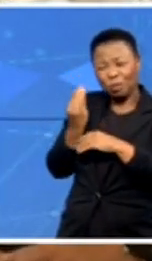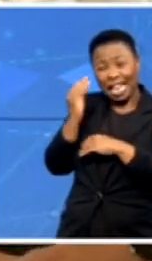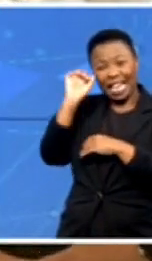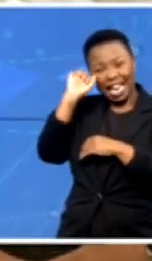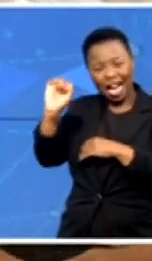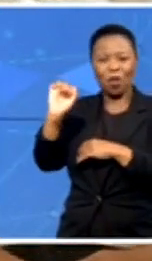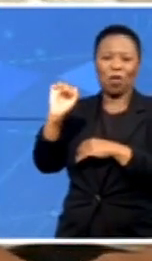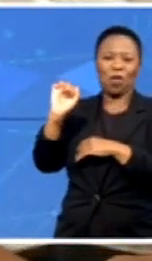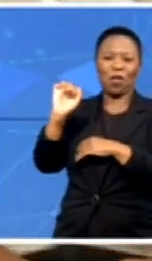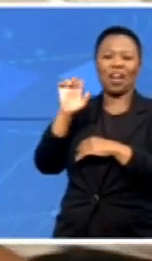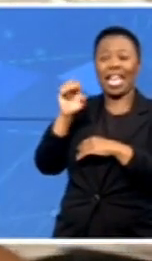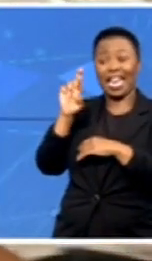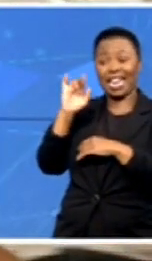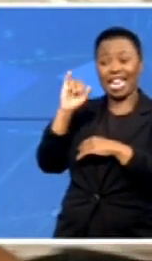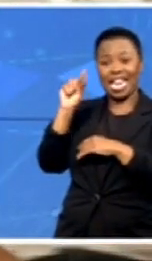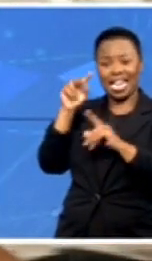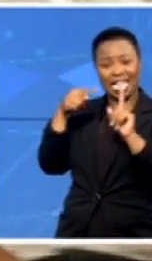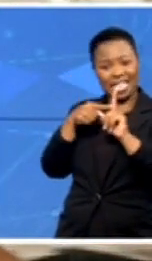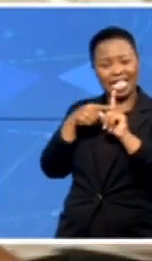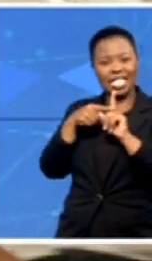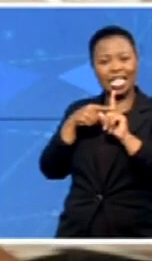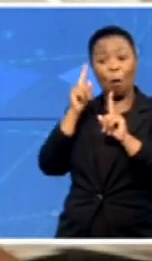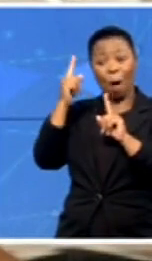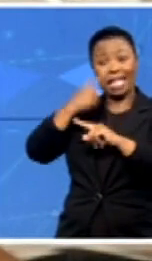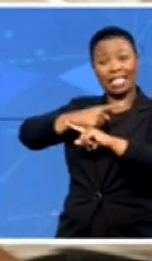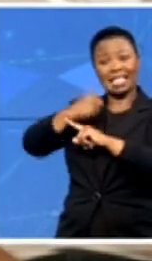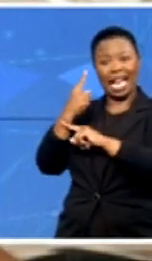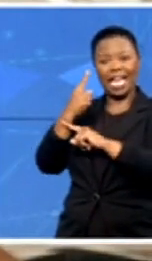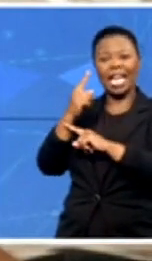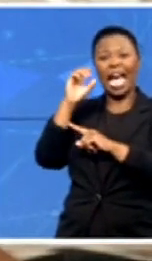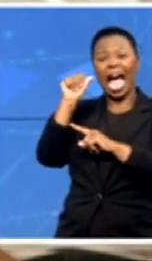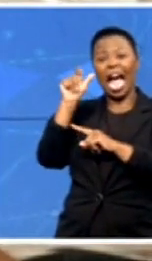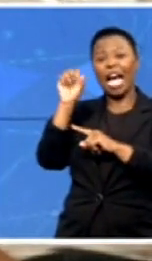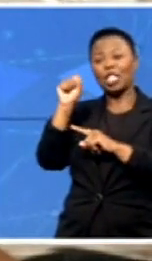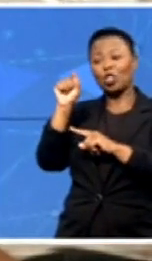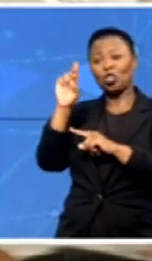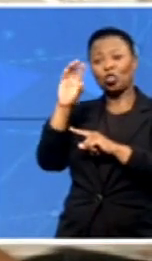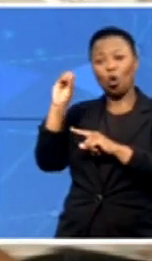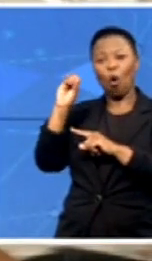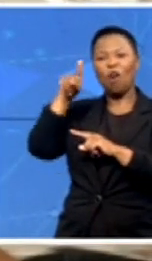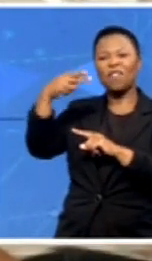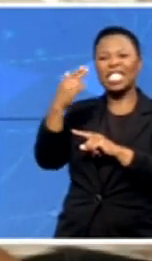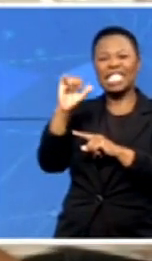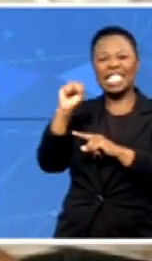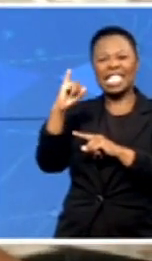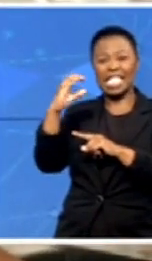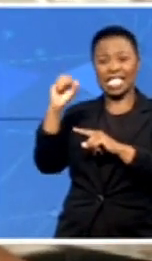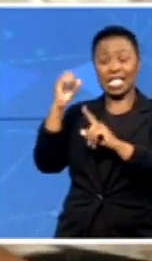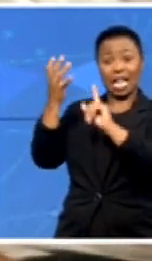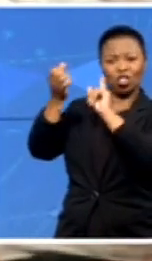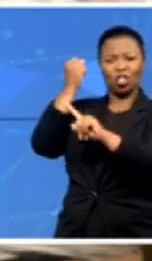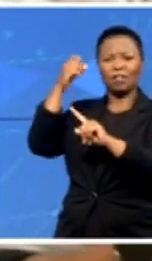one day become an astrophysicist to understand the universe, to understand the stars, the planets and the galaxies?